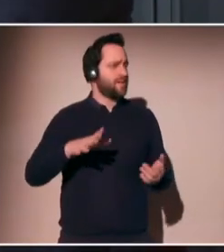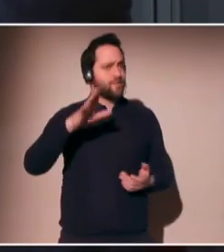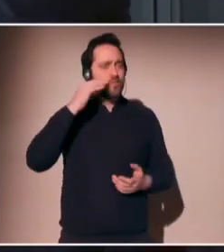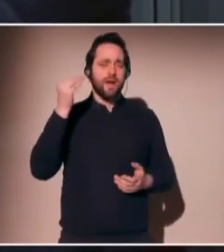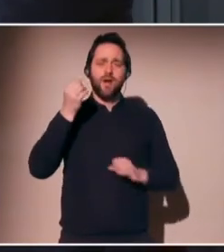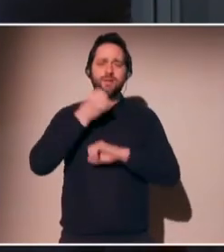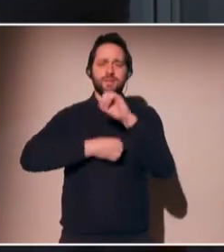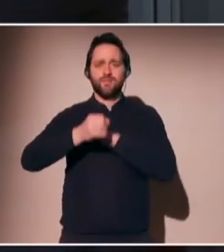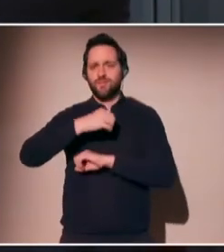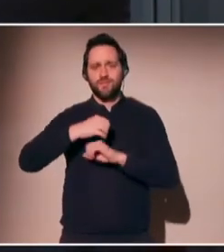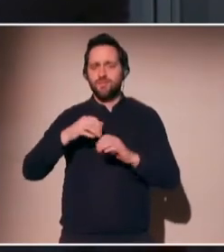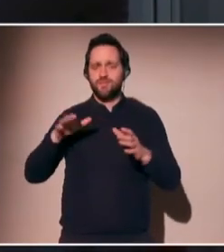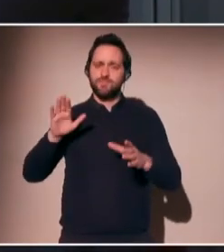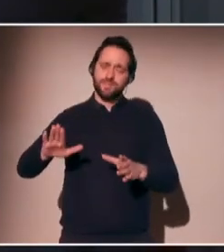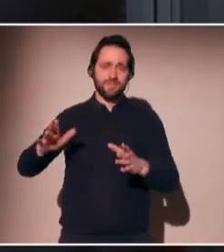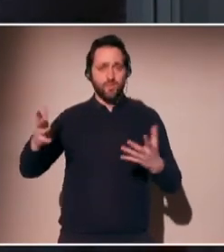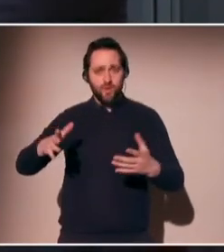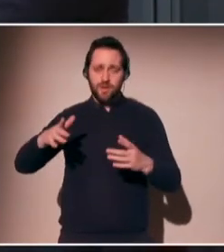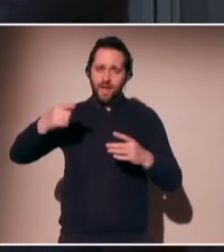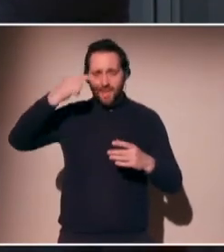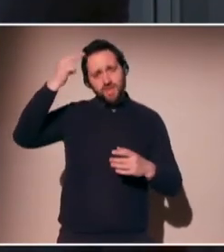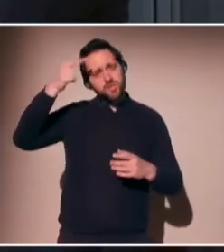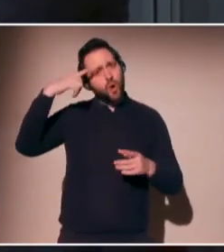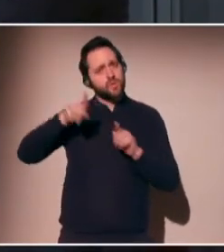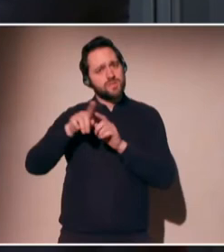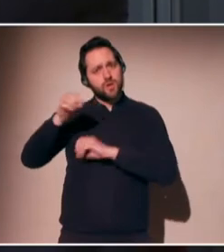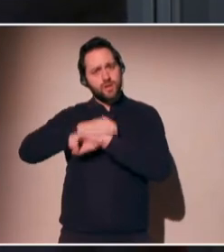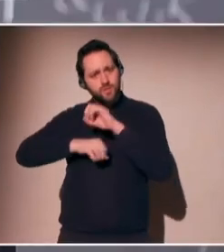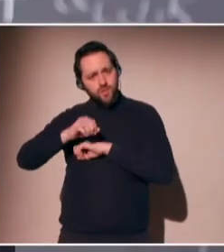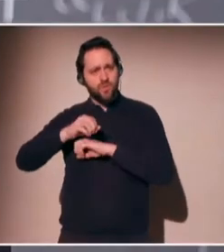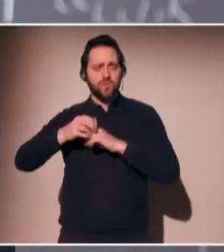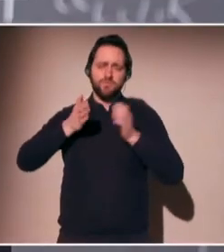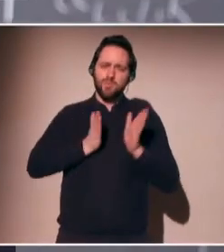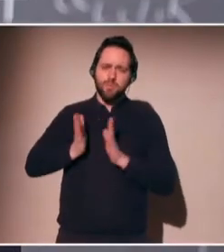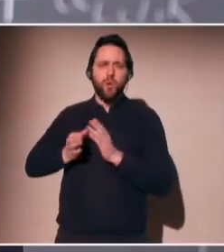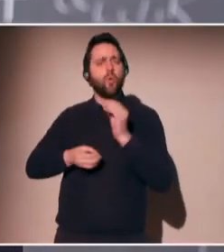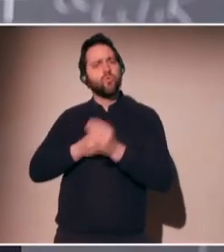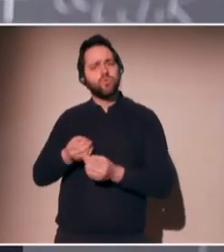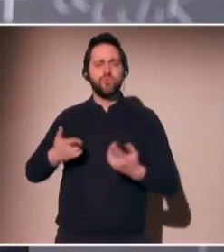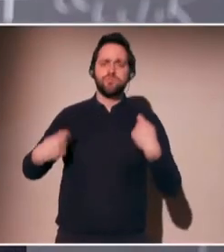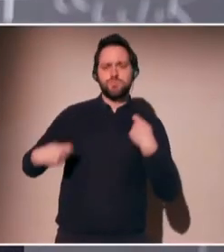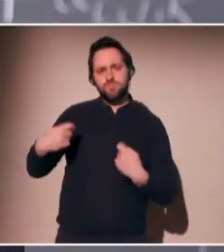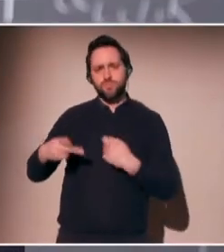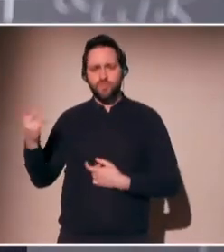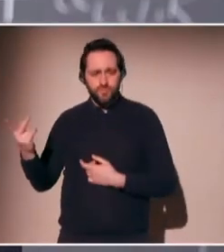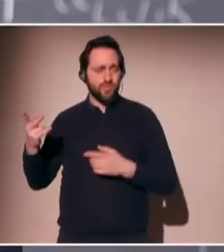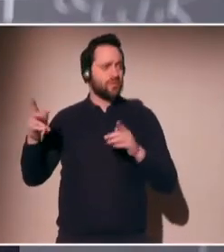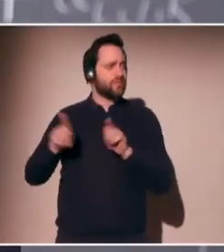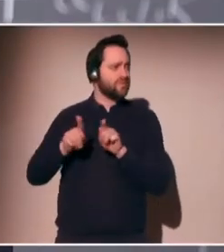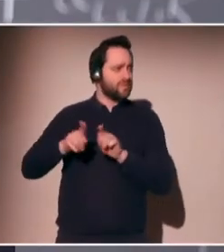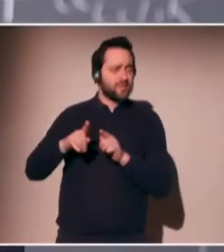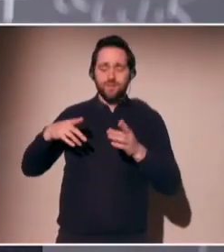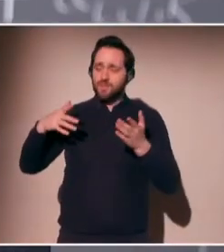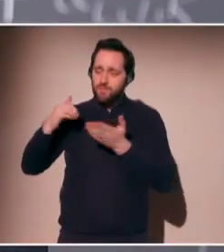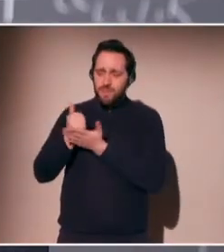think that this is something which would allow us probably to manage things better.